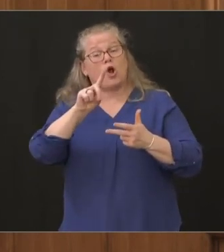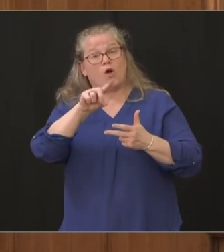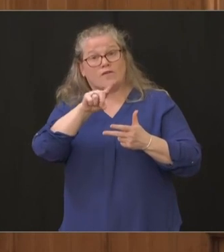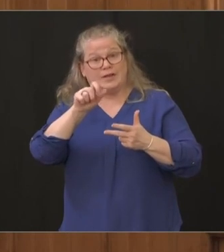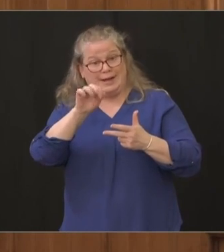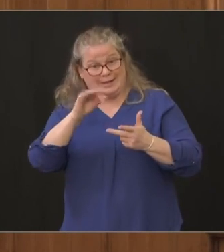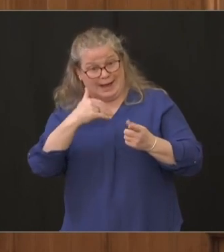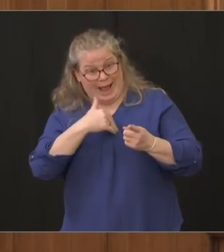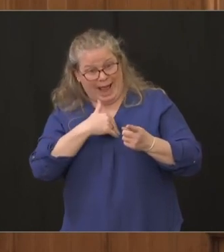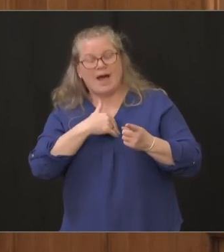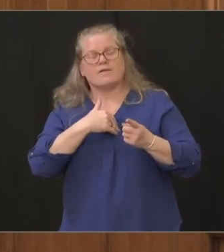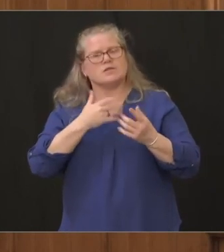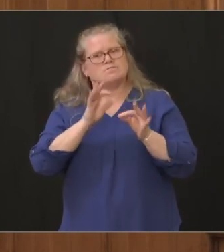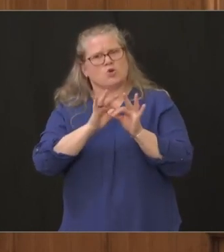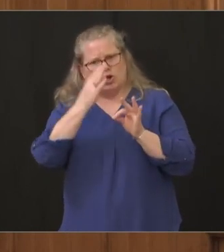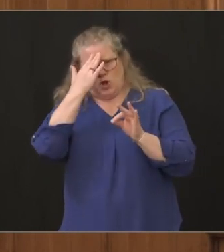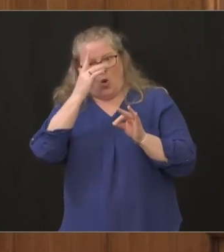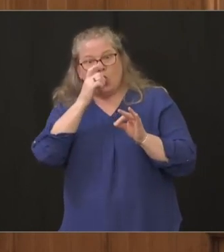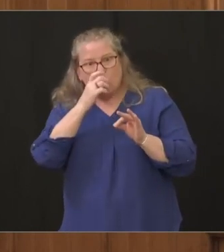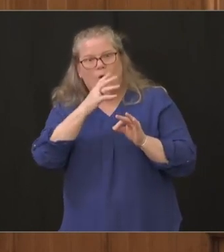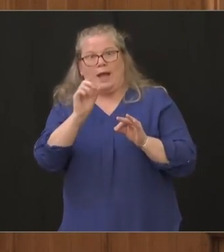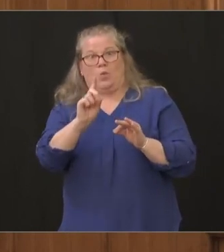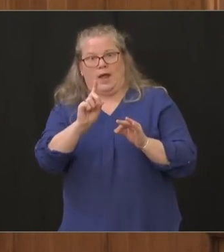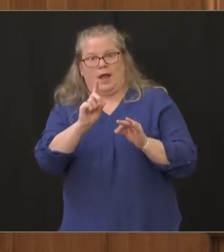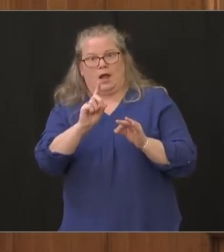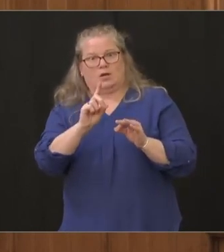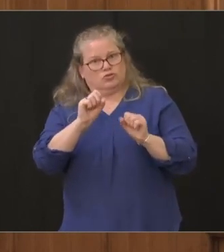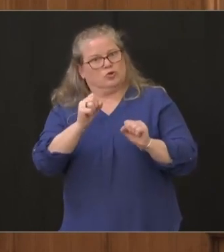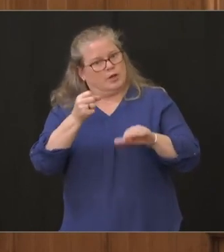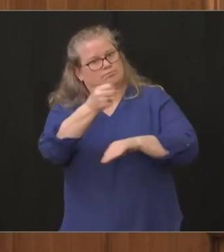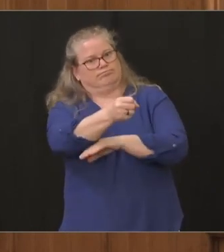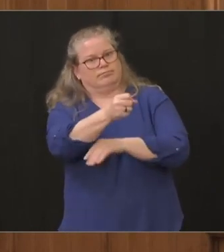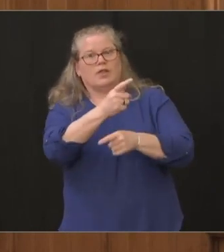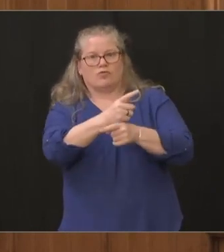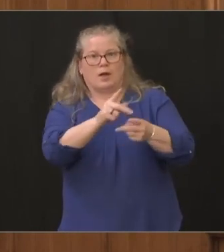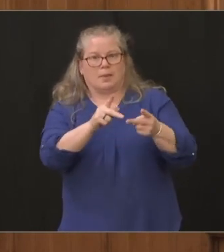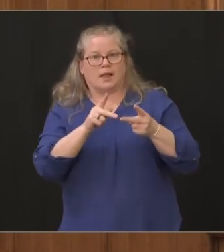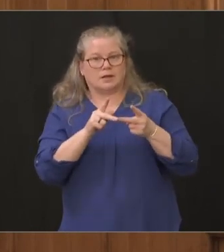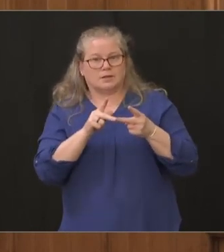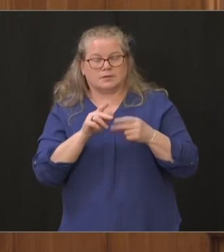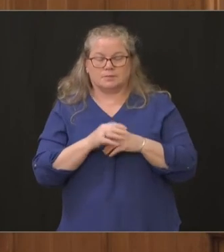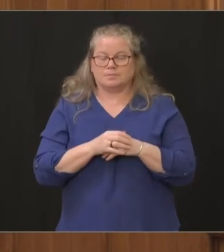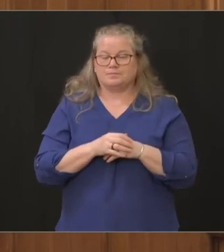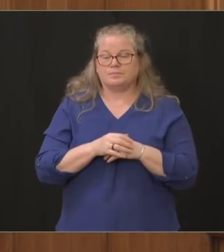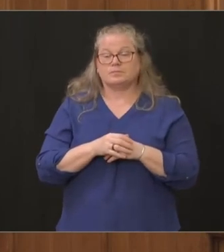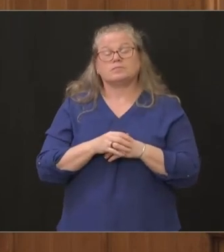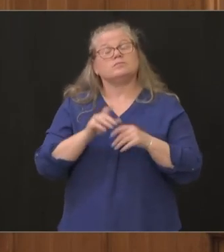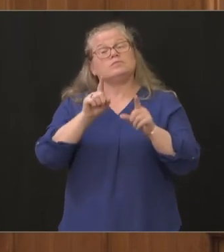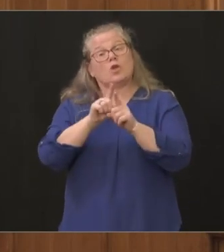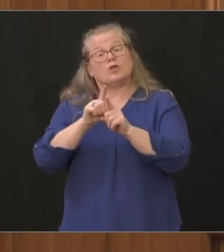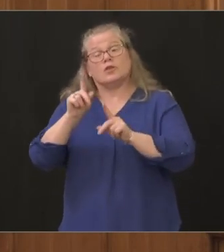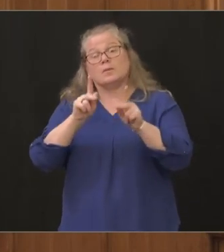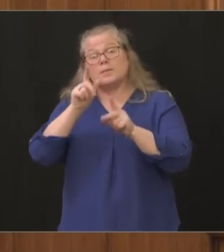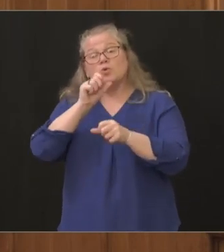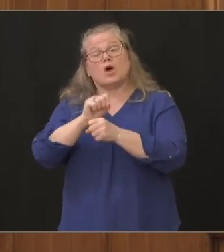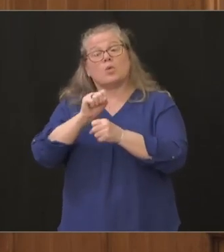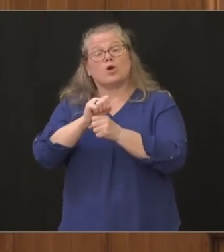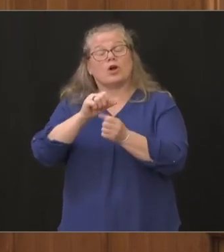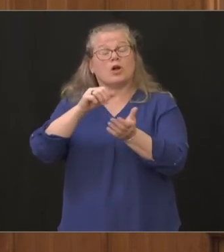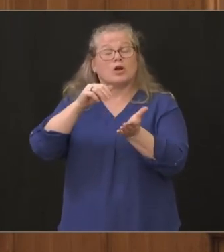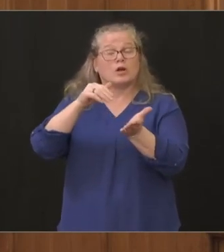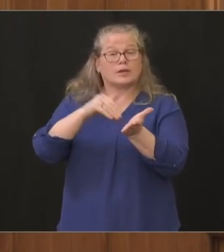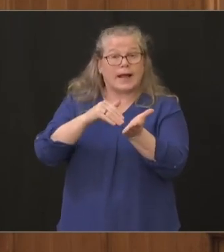and who has covet 19 and at what level secondly is is how we give the ability for our people who work on the front lines to be tested